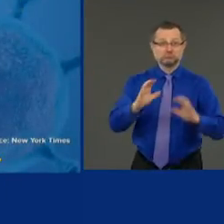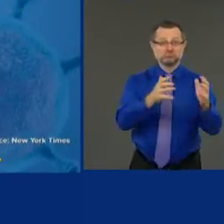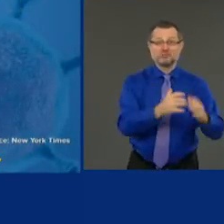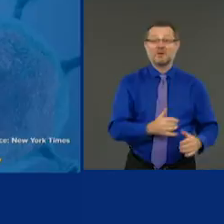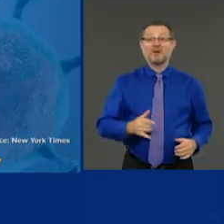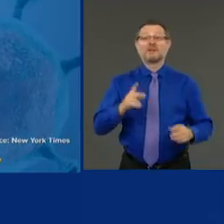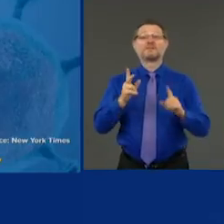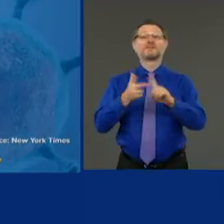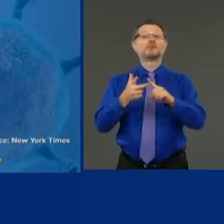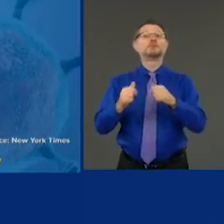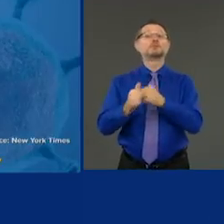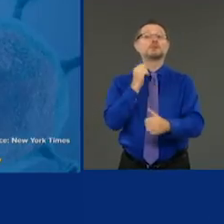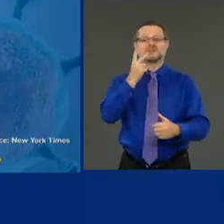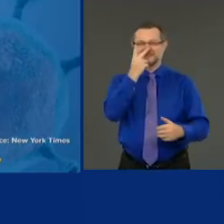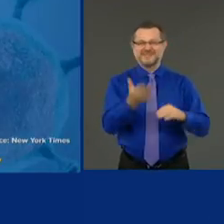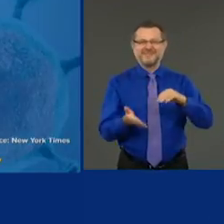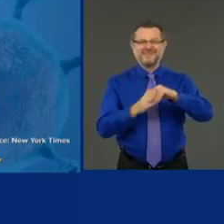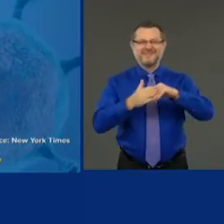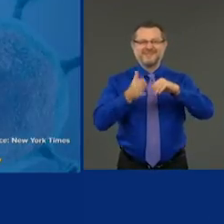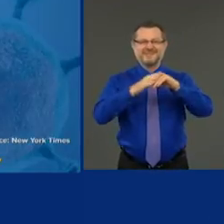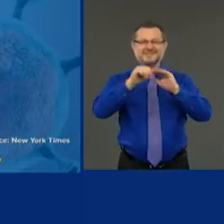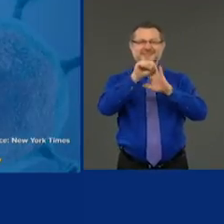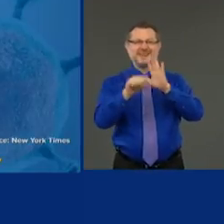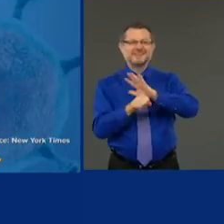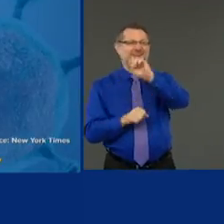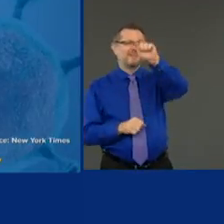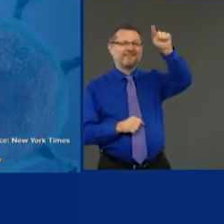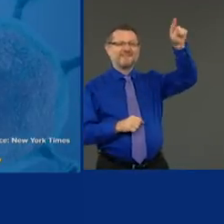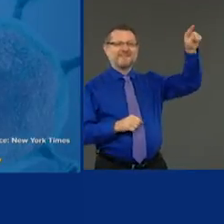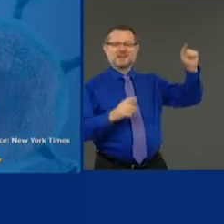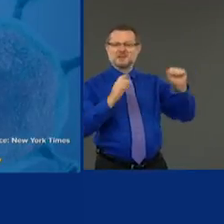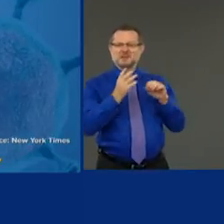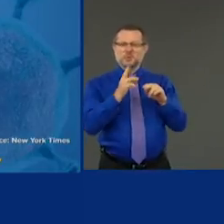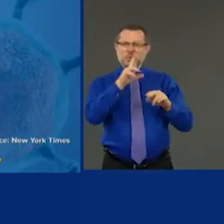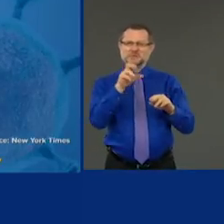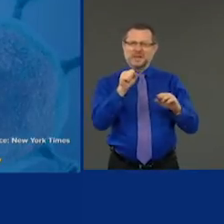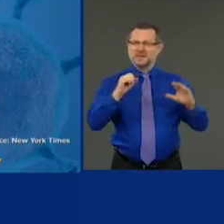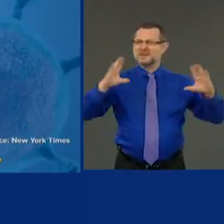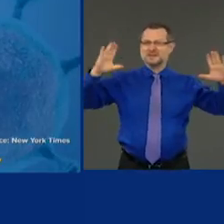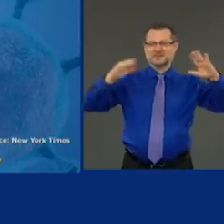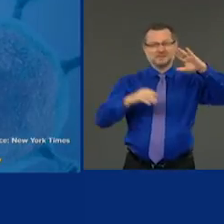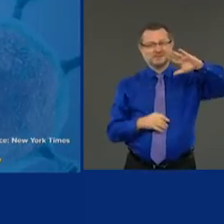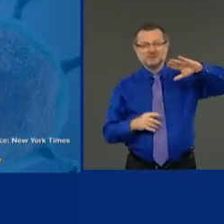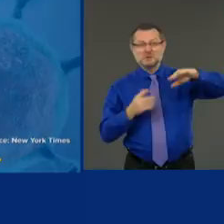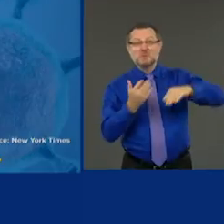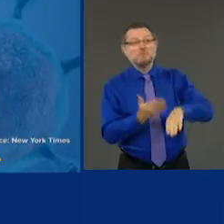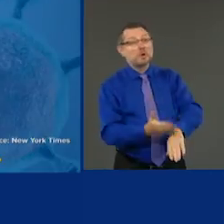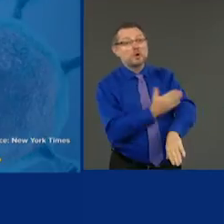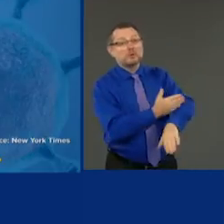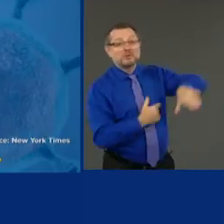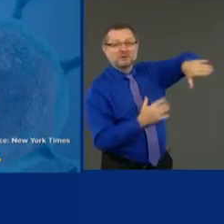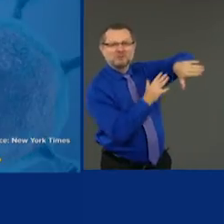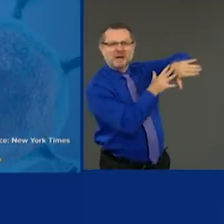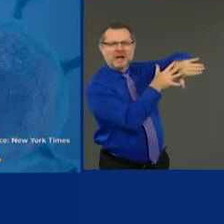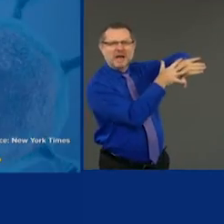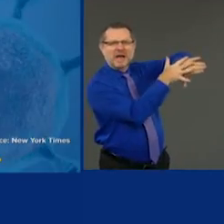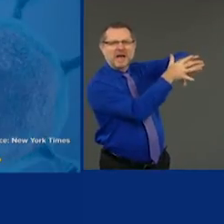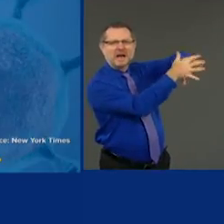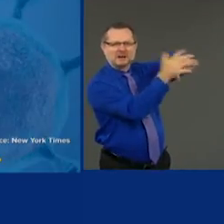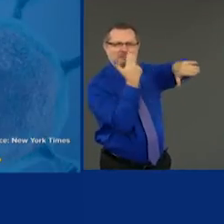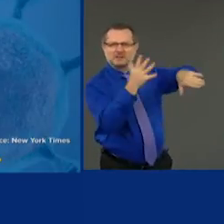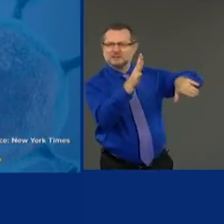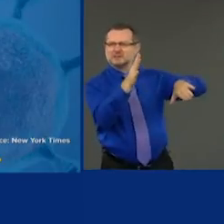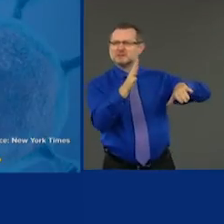infection rate increasing all across the country. It's a fact. It's not getting better. It's getting worse. The theory that, well,